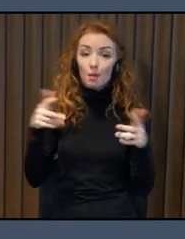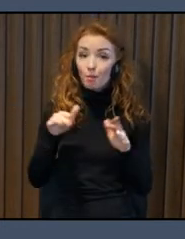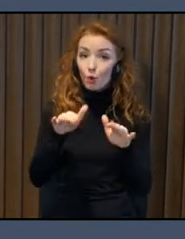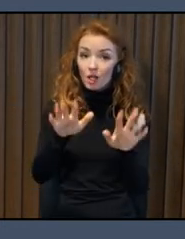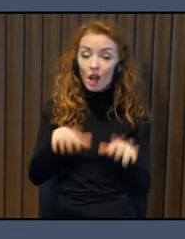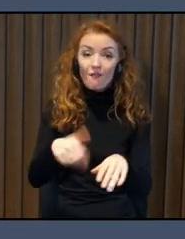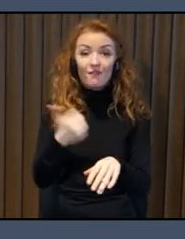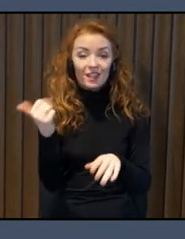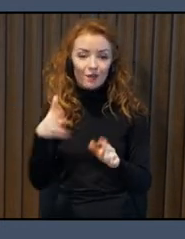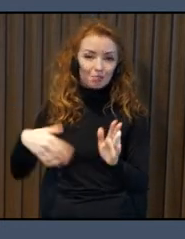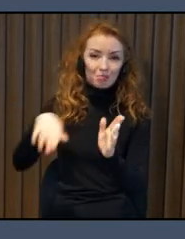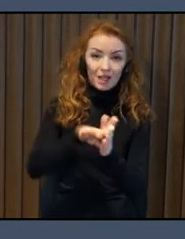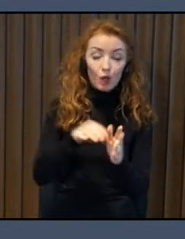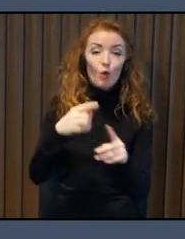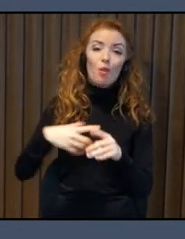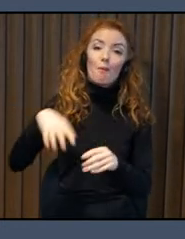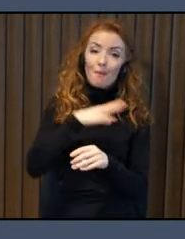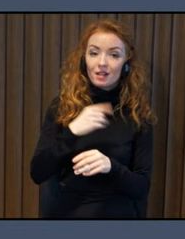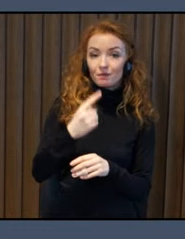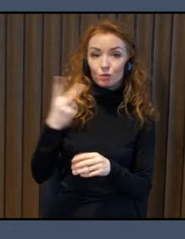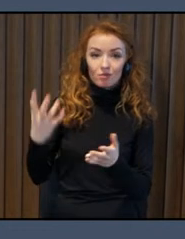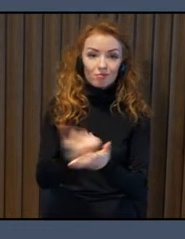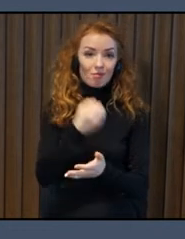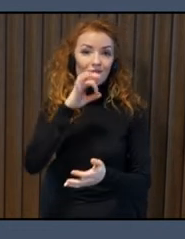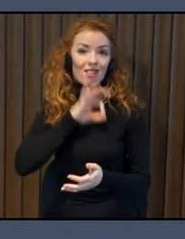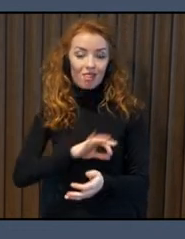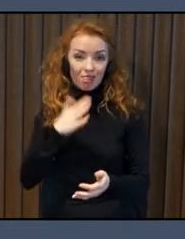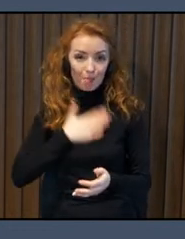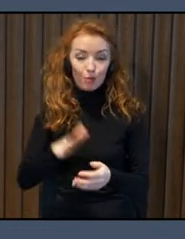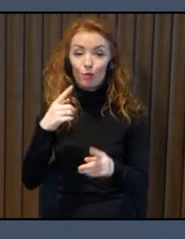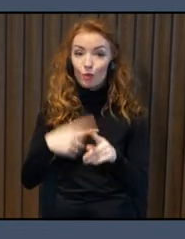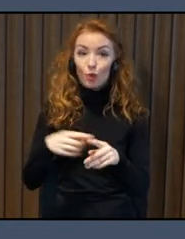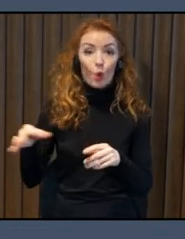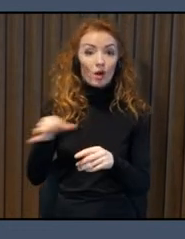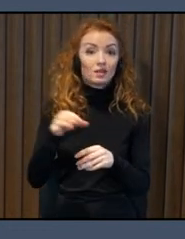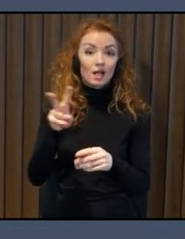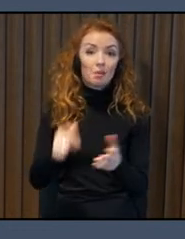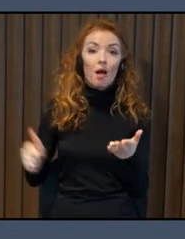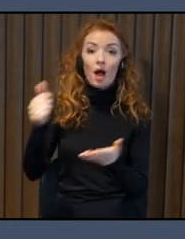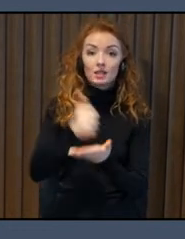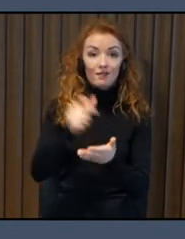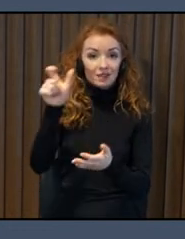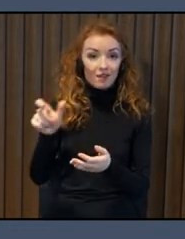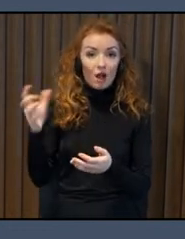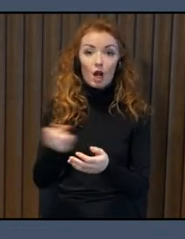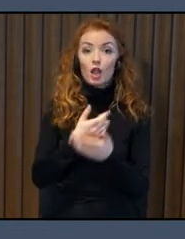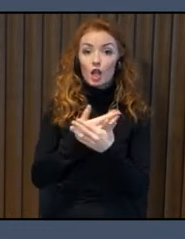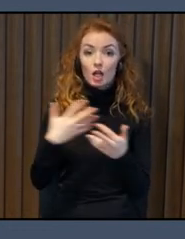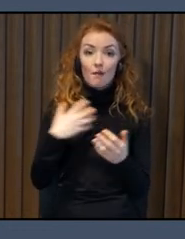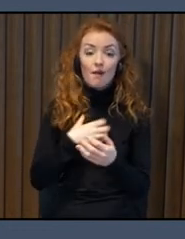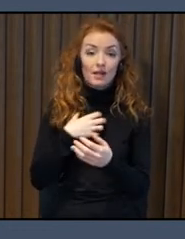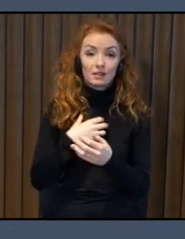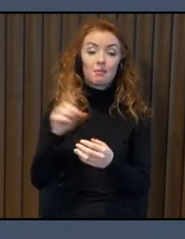The disability organizations also put a lot of effort in, for example, learning about the new laws around accessibility,